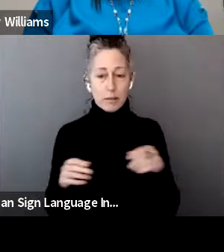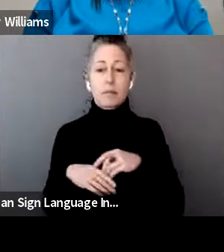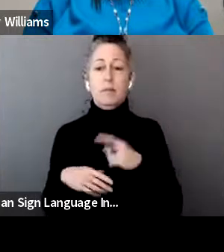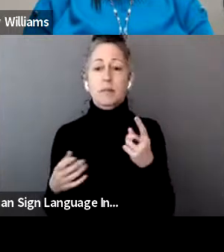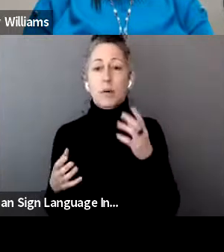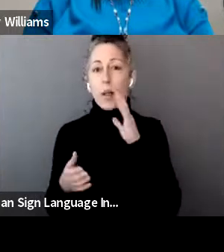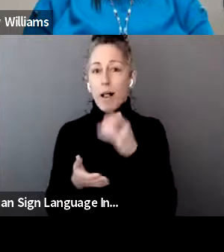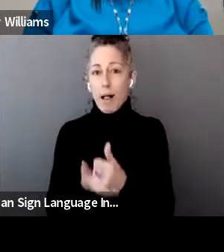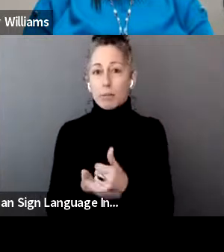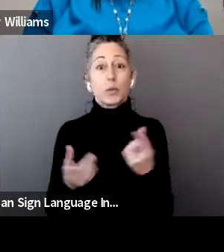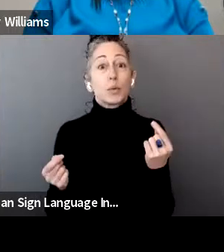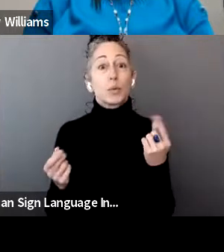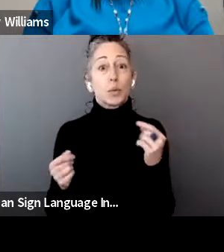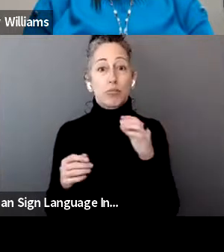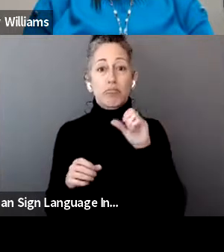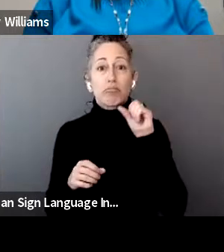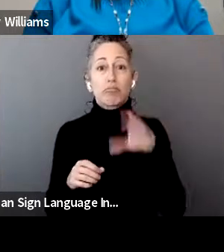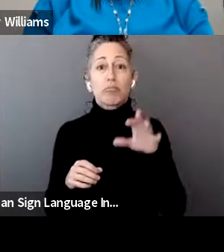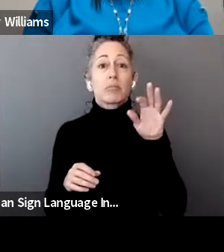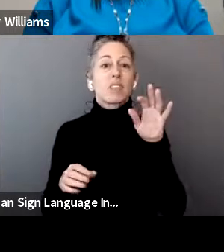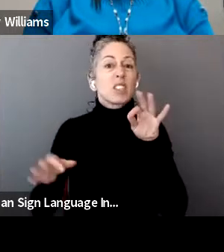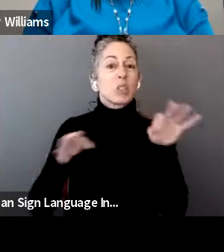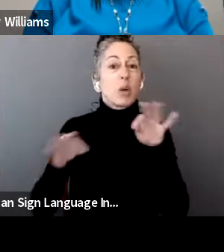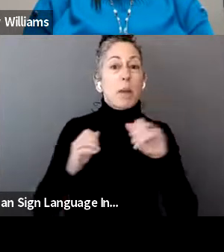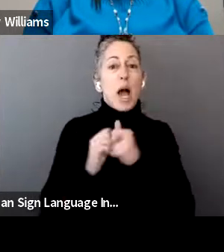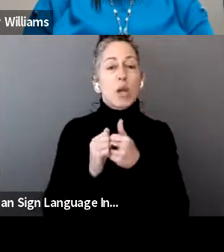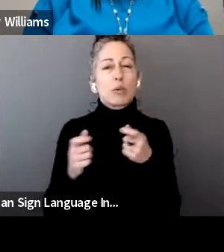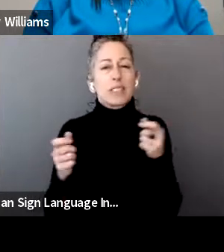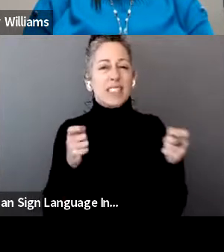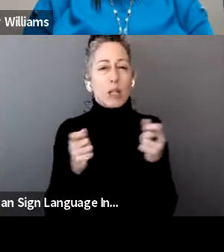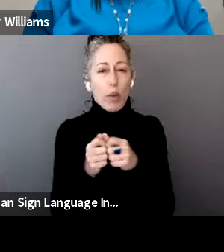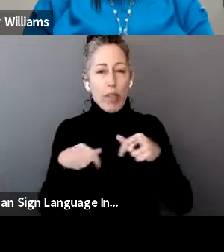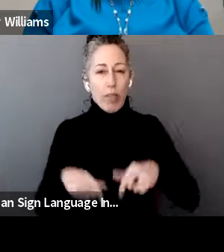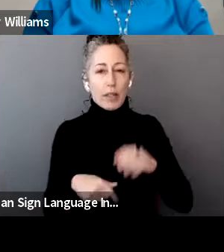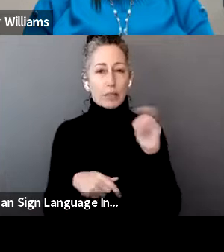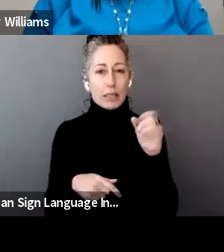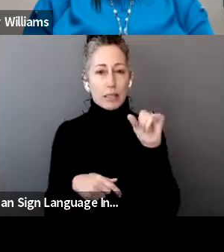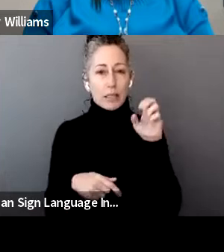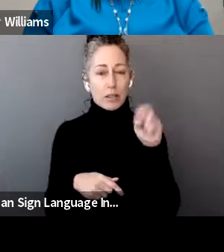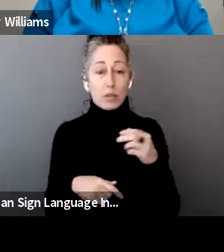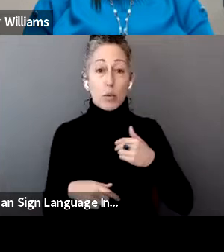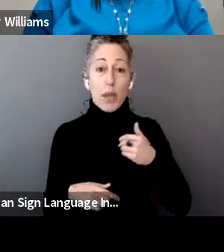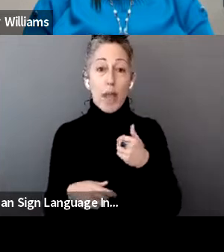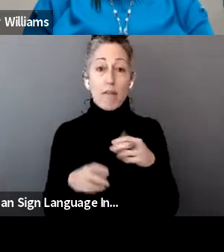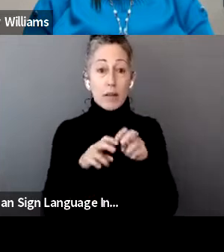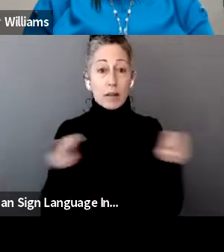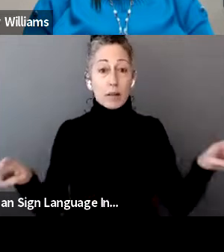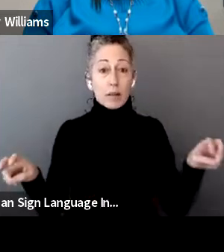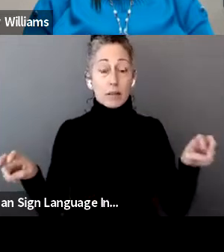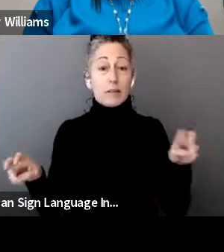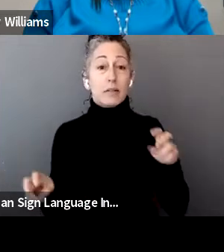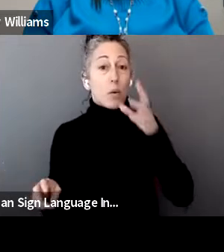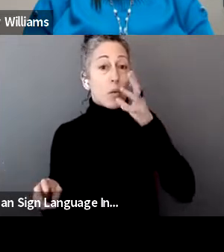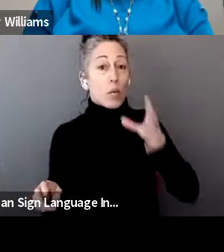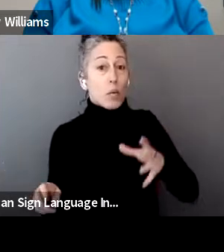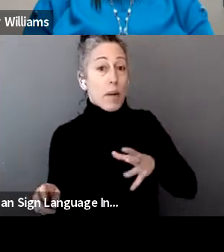navigate during this tax season. We have a panel March, March, Women's Month. We have